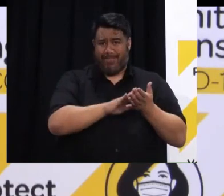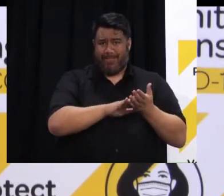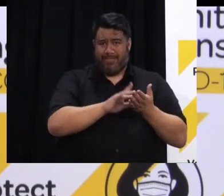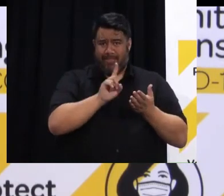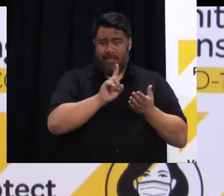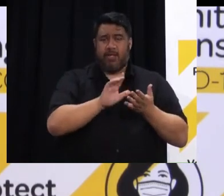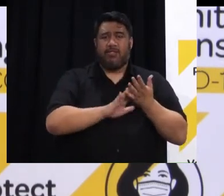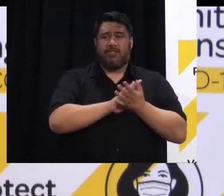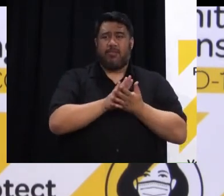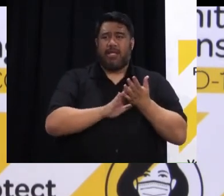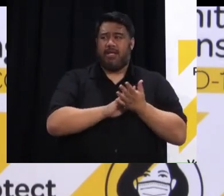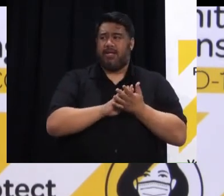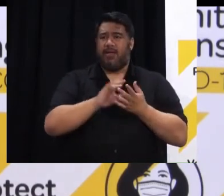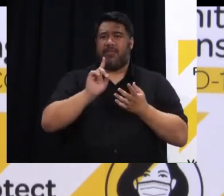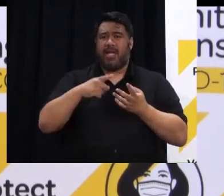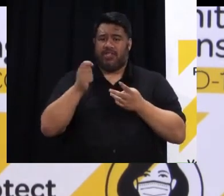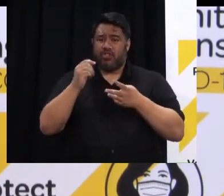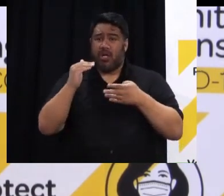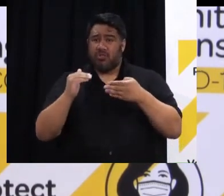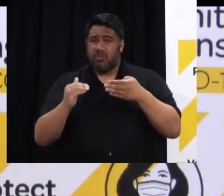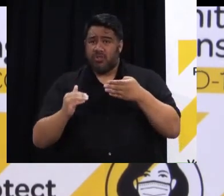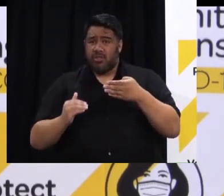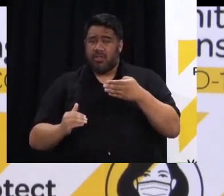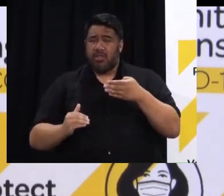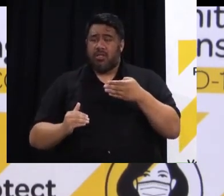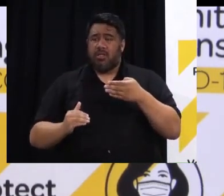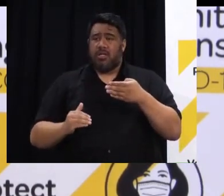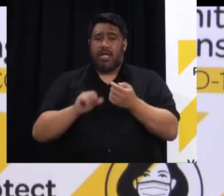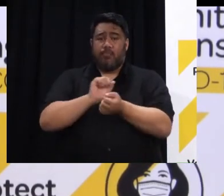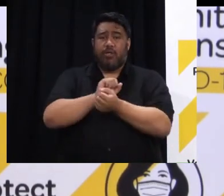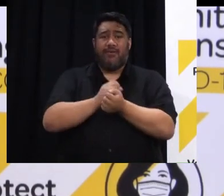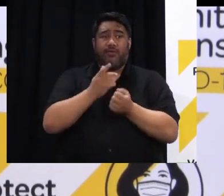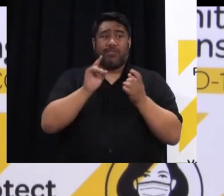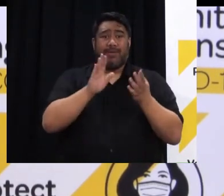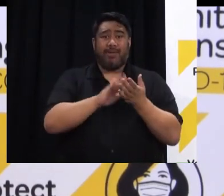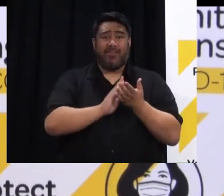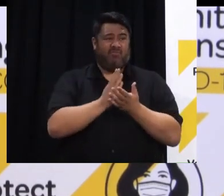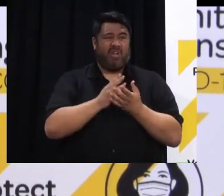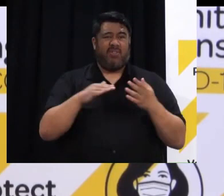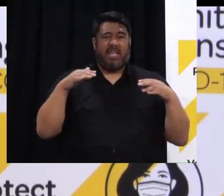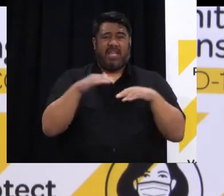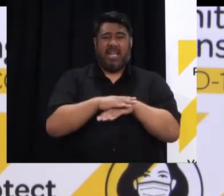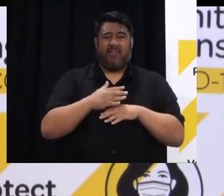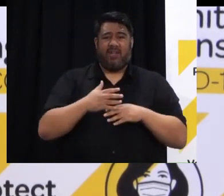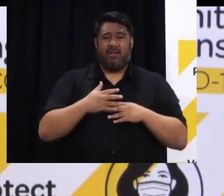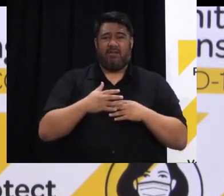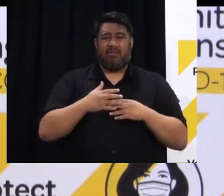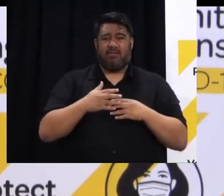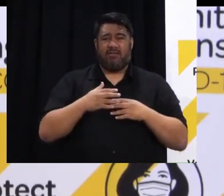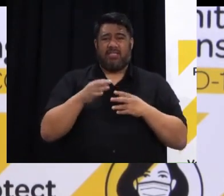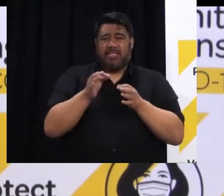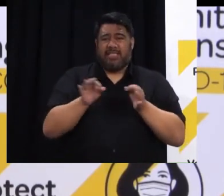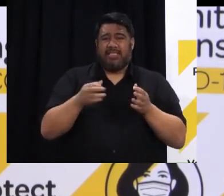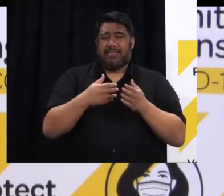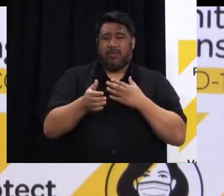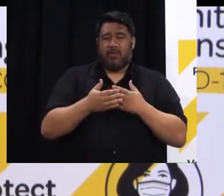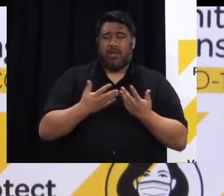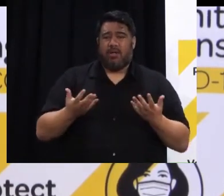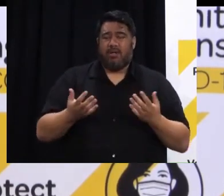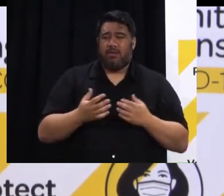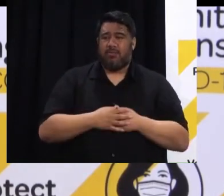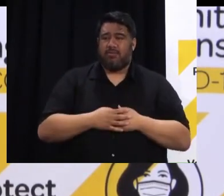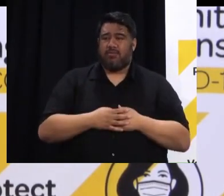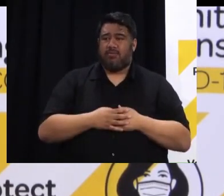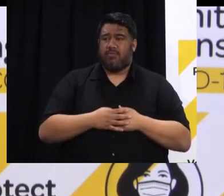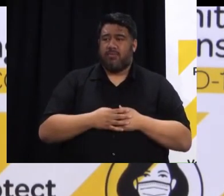nature of the remaining allegations in the district court imprisonment for ten months was more than the equivalent of any custodial sentence that would have been imposed for that offending